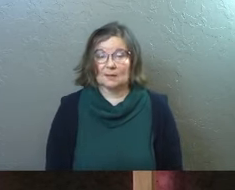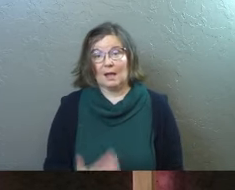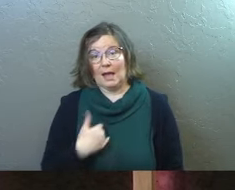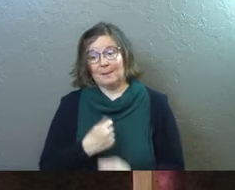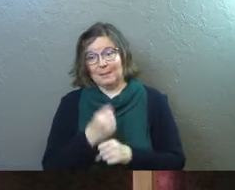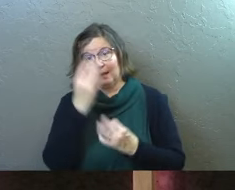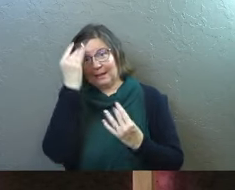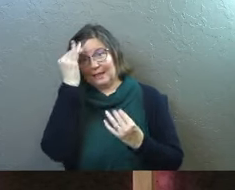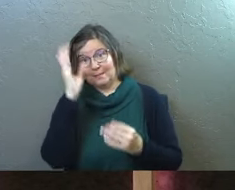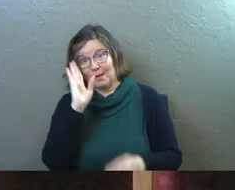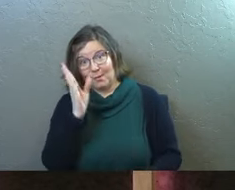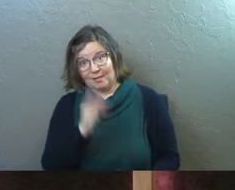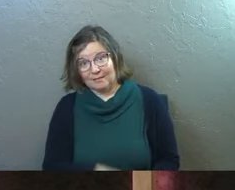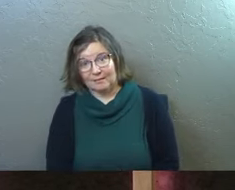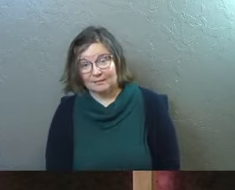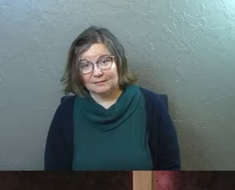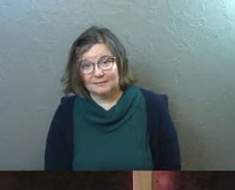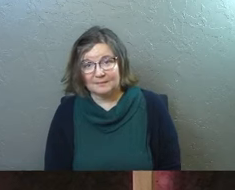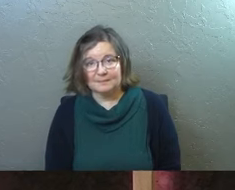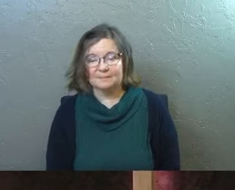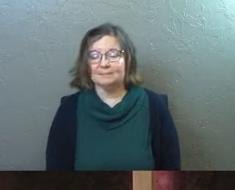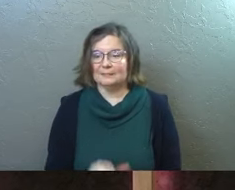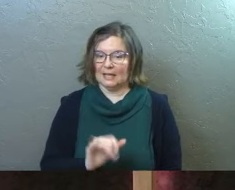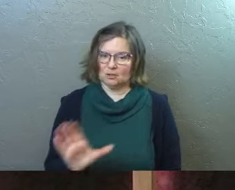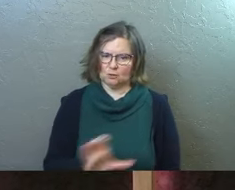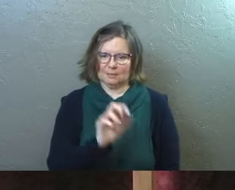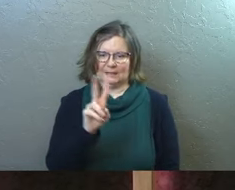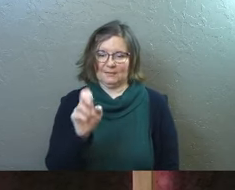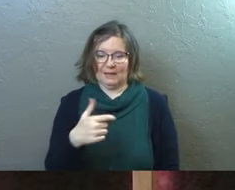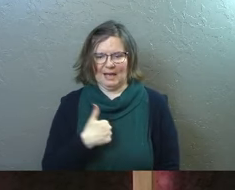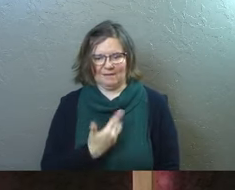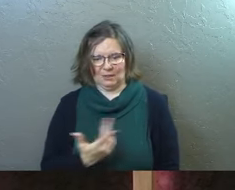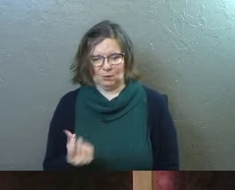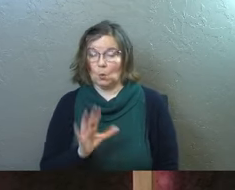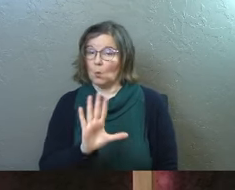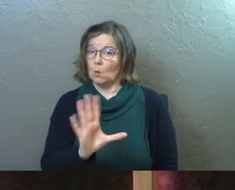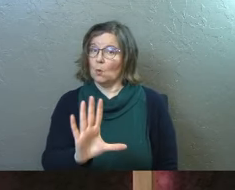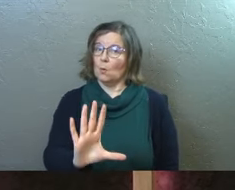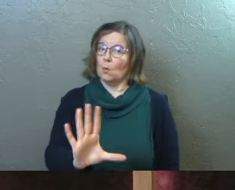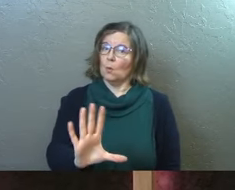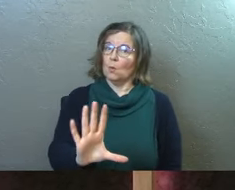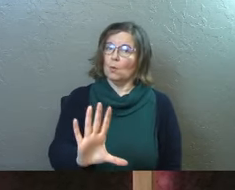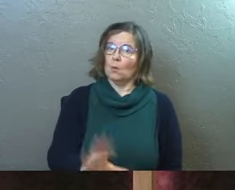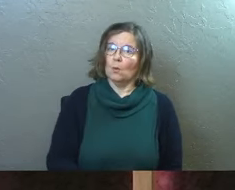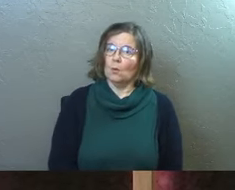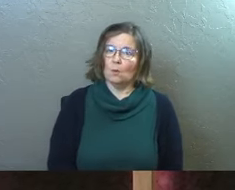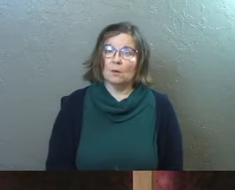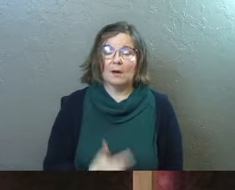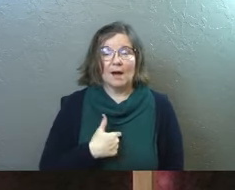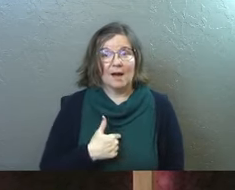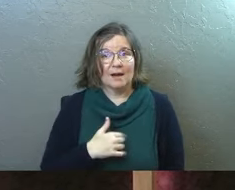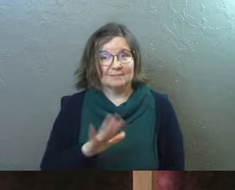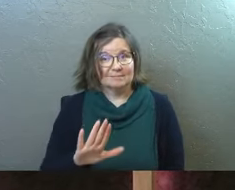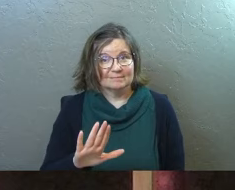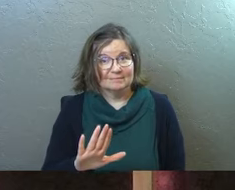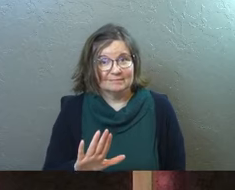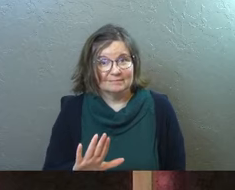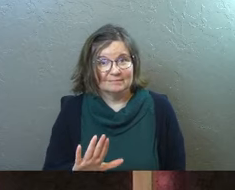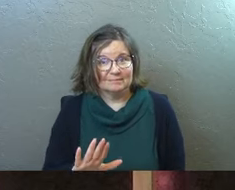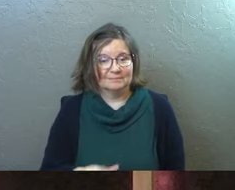I'm going to make you think about it. You're like, it's Christmas Eve, man. I got things to do. No, no, no, No, I got you.